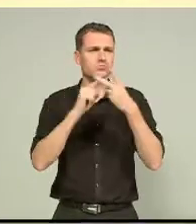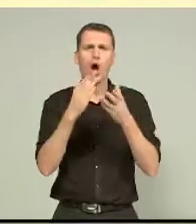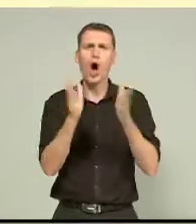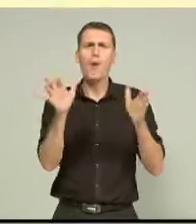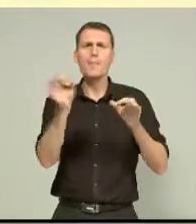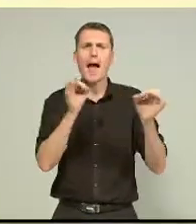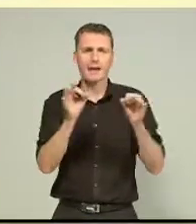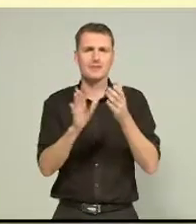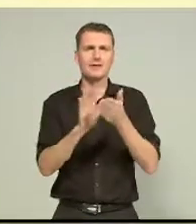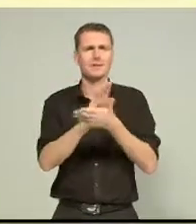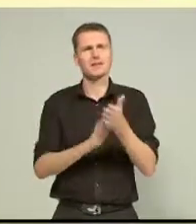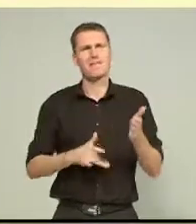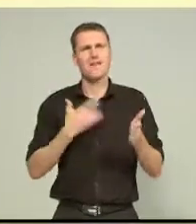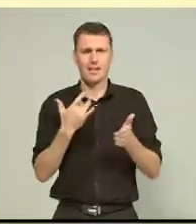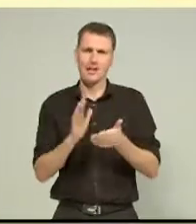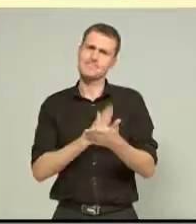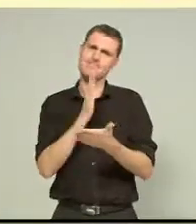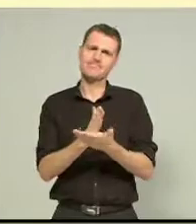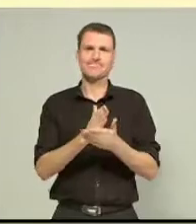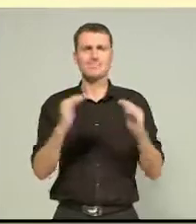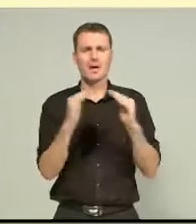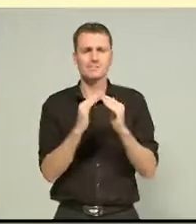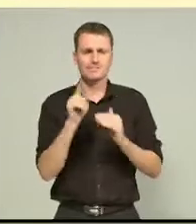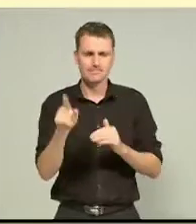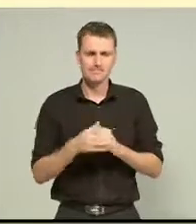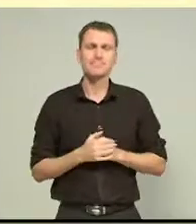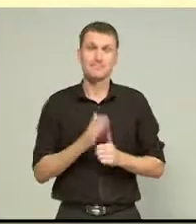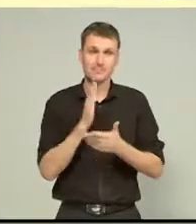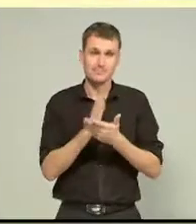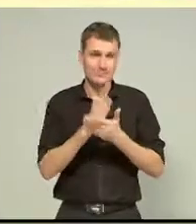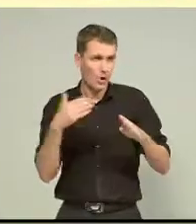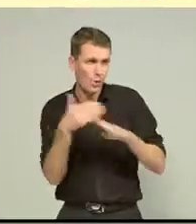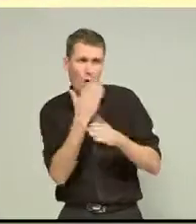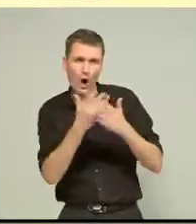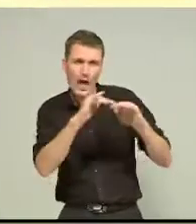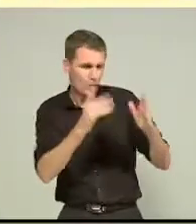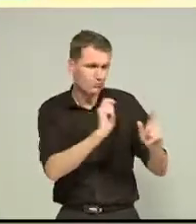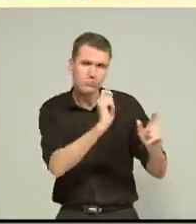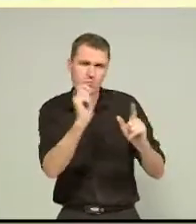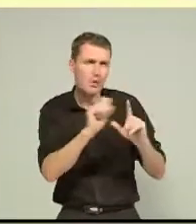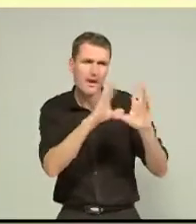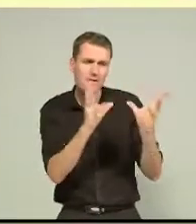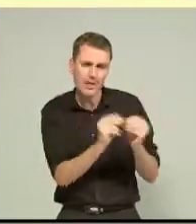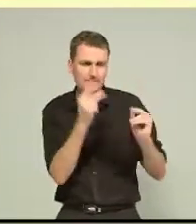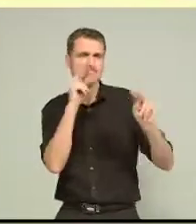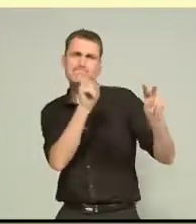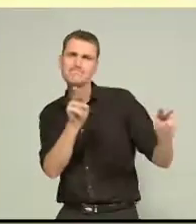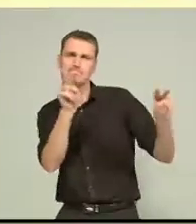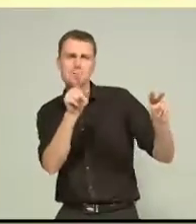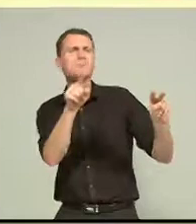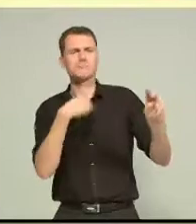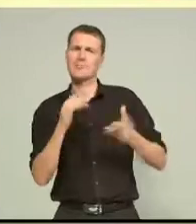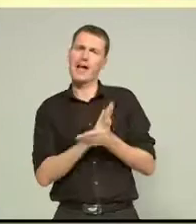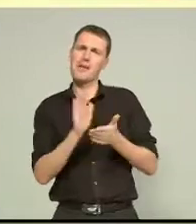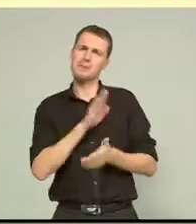Chris Ashton, who worked on the project from the ground up, says the team are excited and rapt with the final result. I'm very, very excited